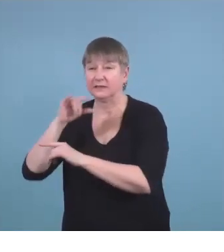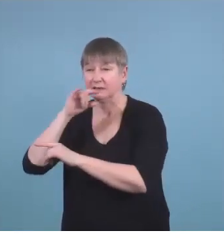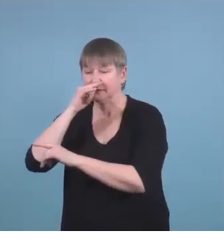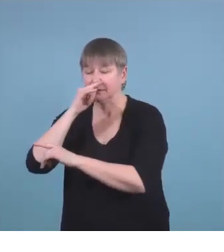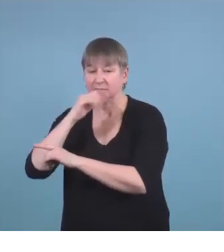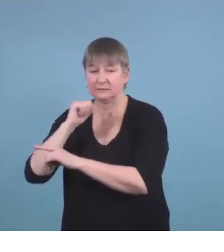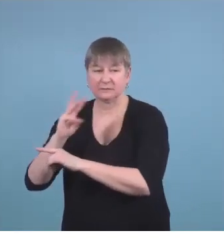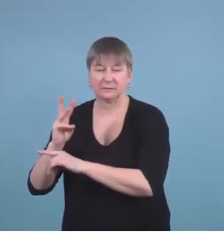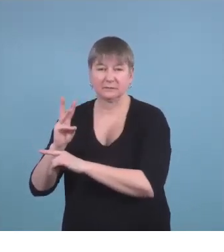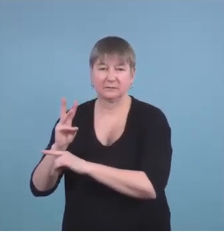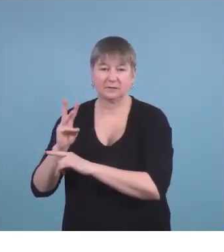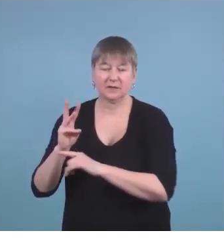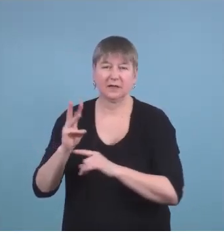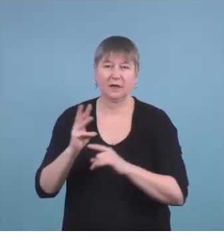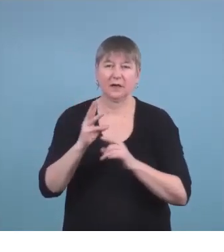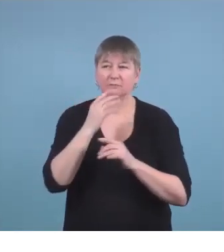in line